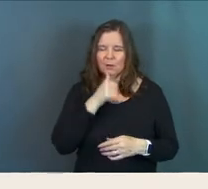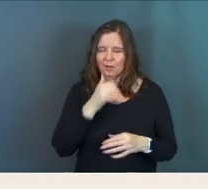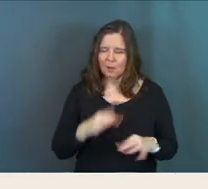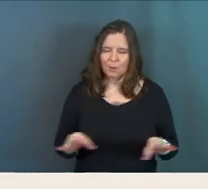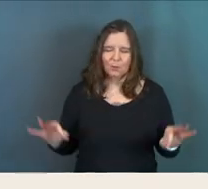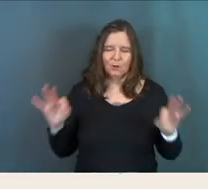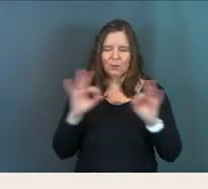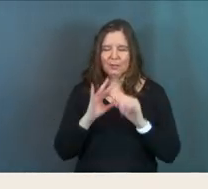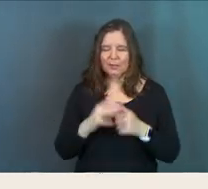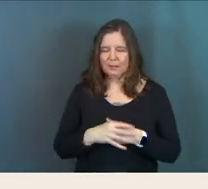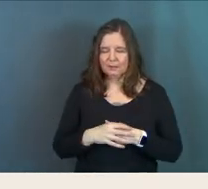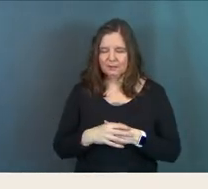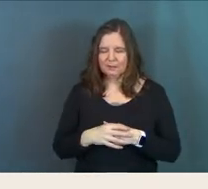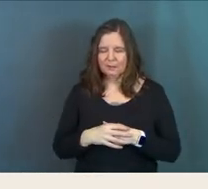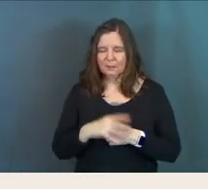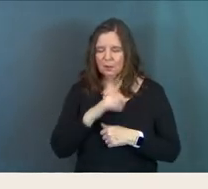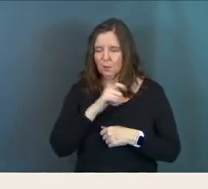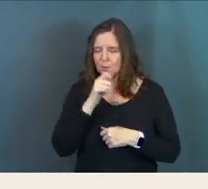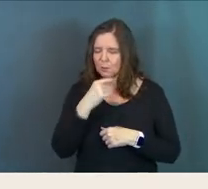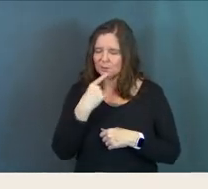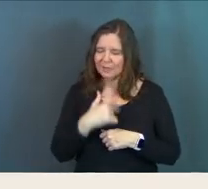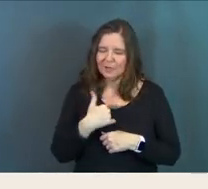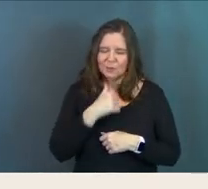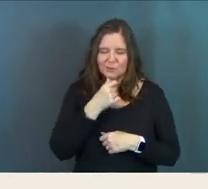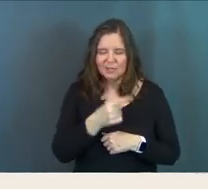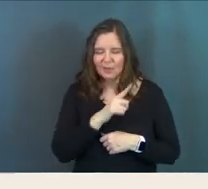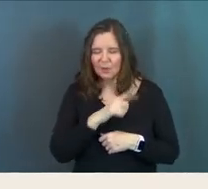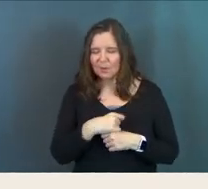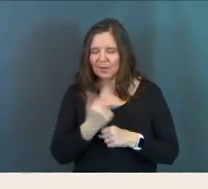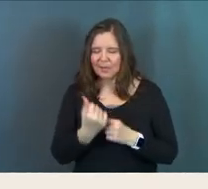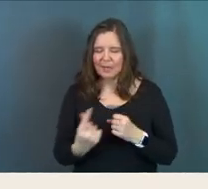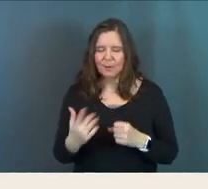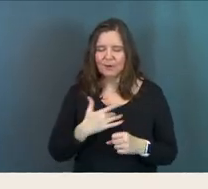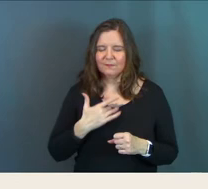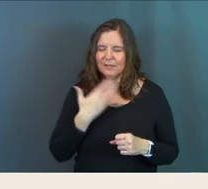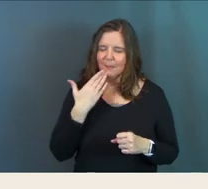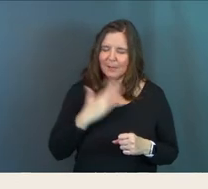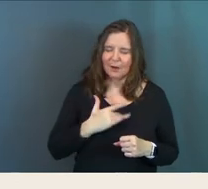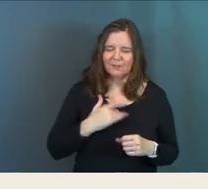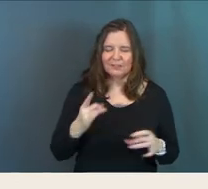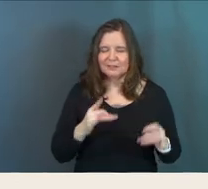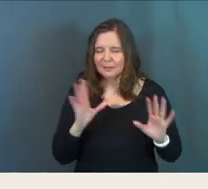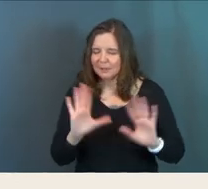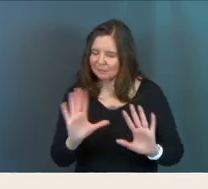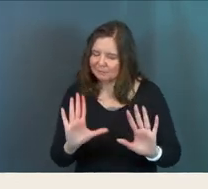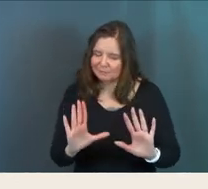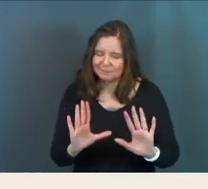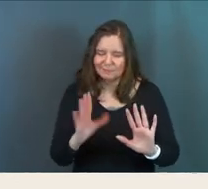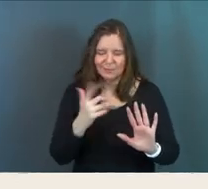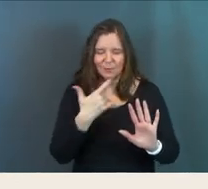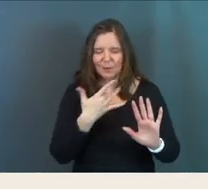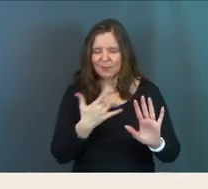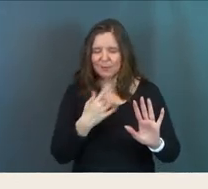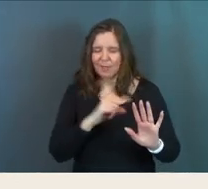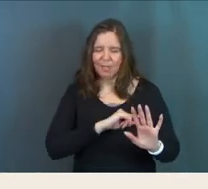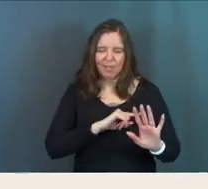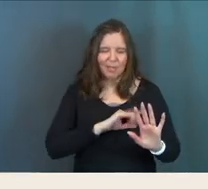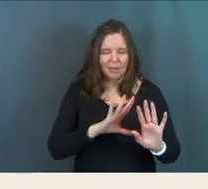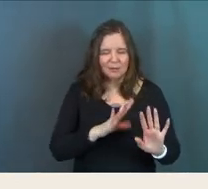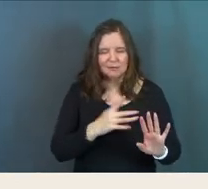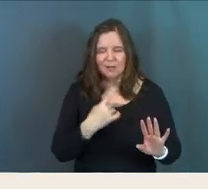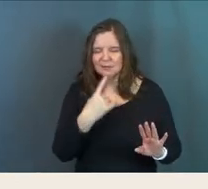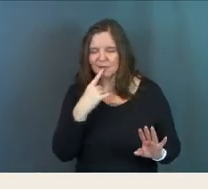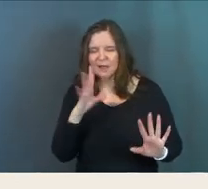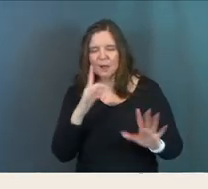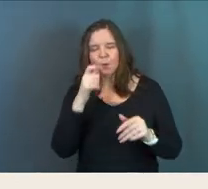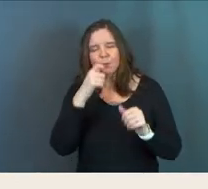unworthy. And, Lord, we don't say that. I don't say that, Lord, to make anybody feel bad or feel terrible. I don't say that because I want people to think they suck. Lord, I just